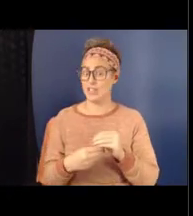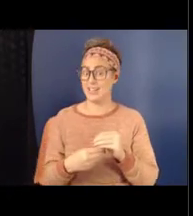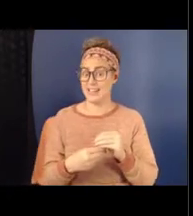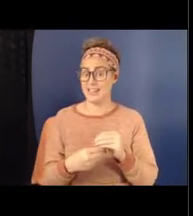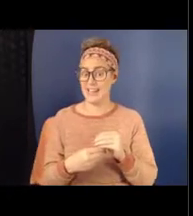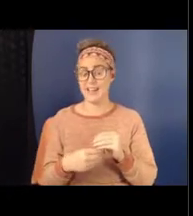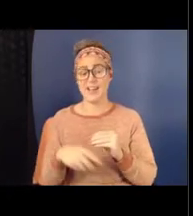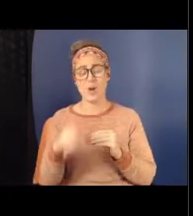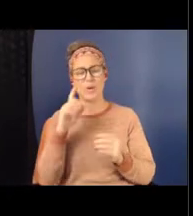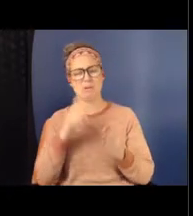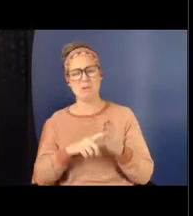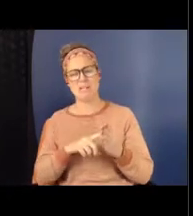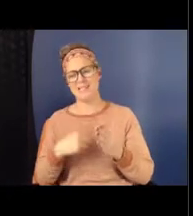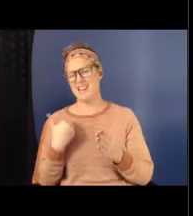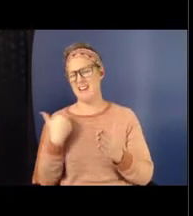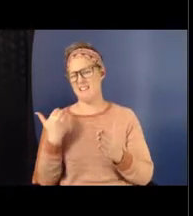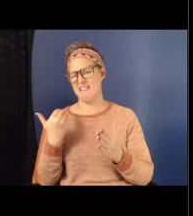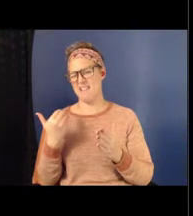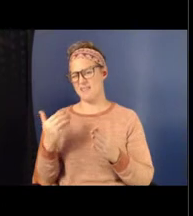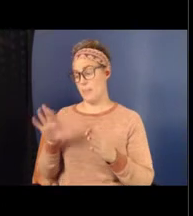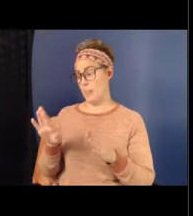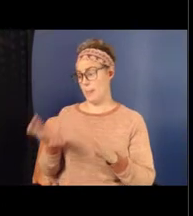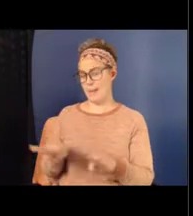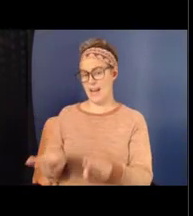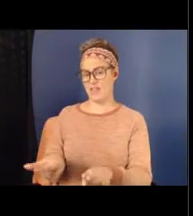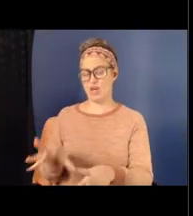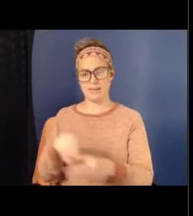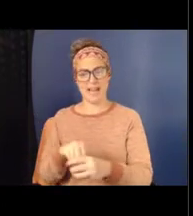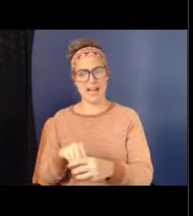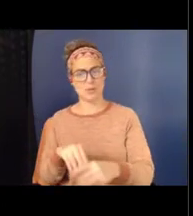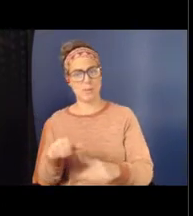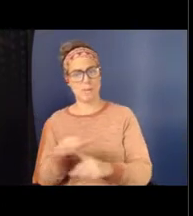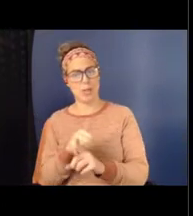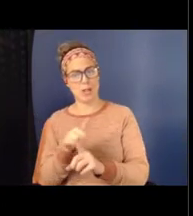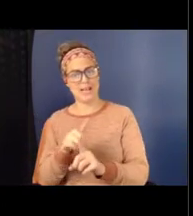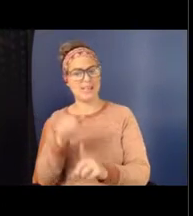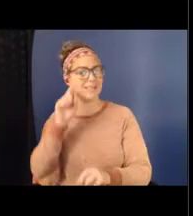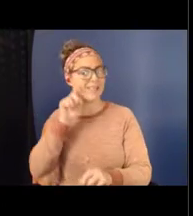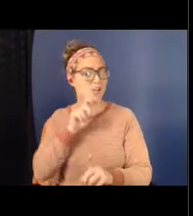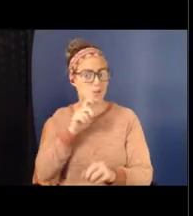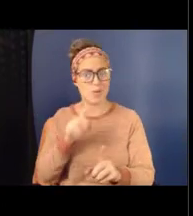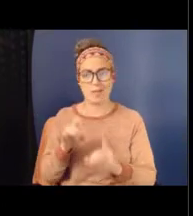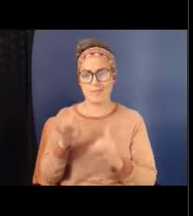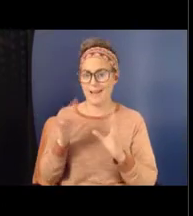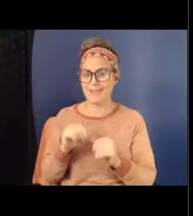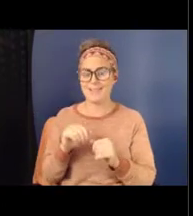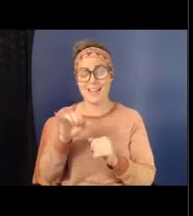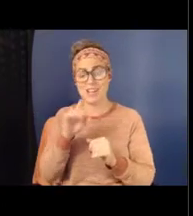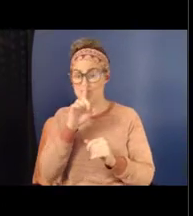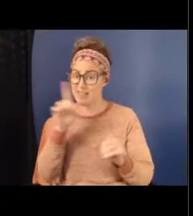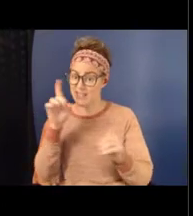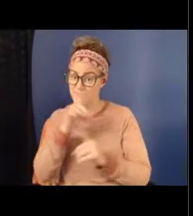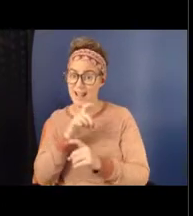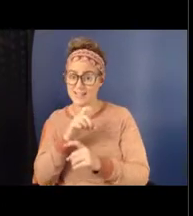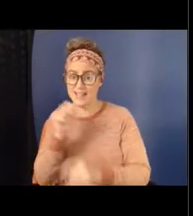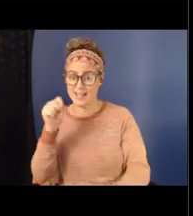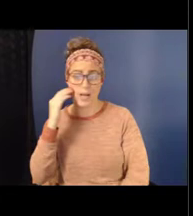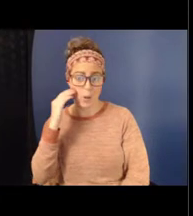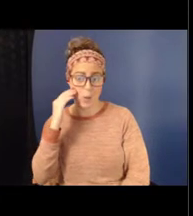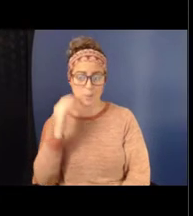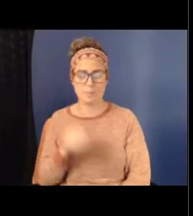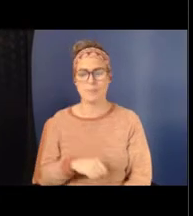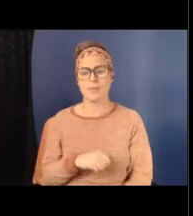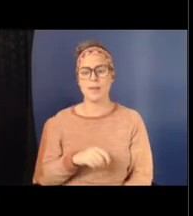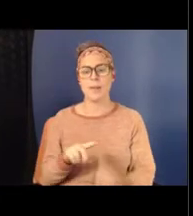behaviors and engagement and bullying and sexual violence, it's complex. But we also know